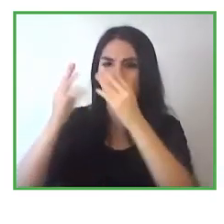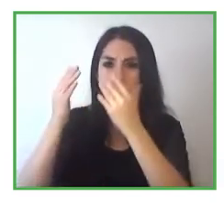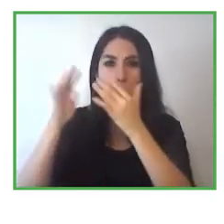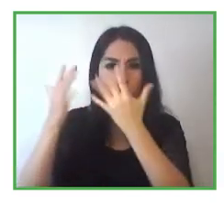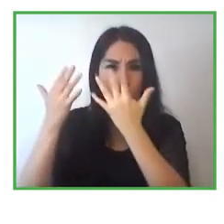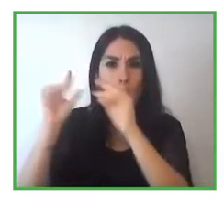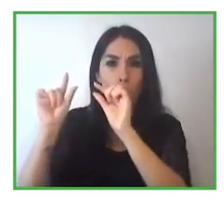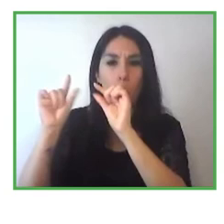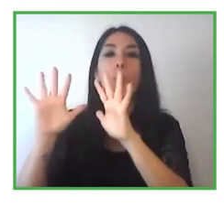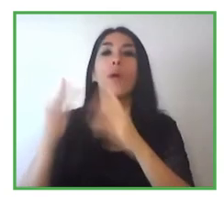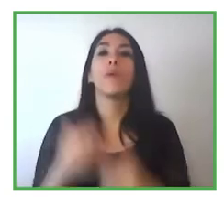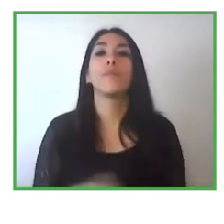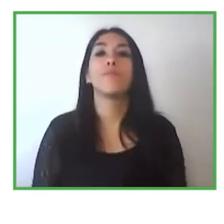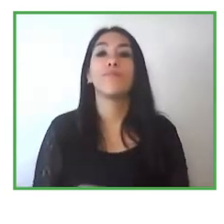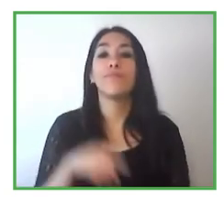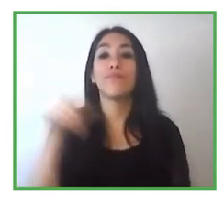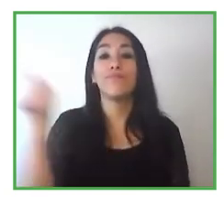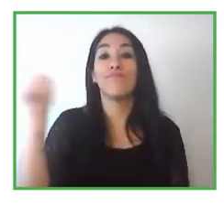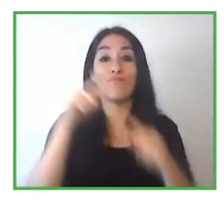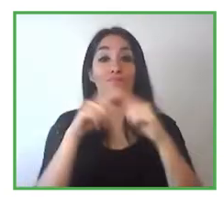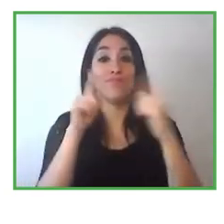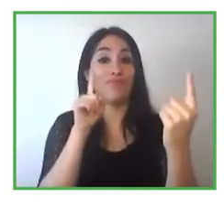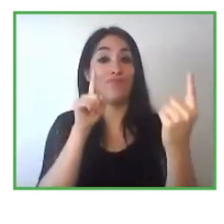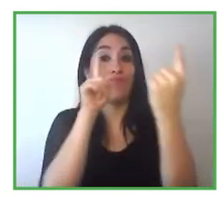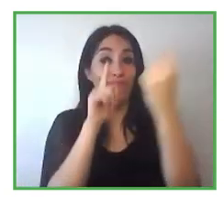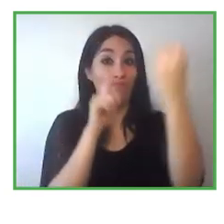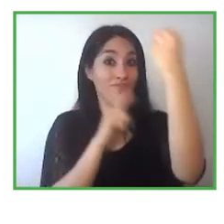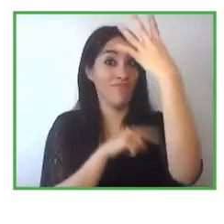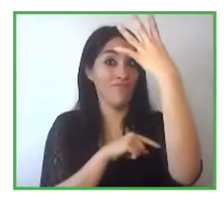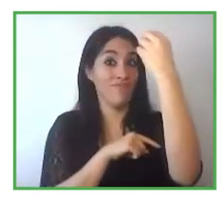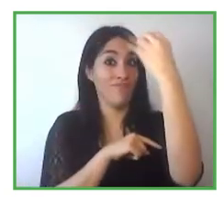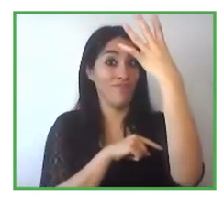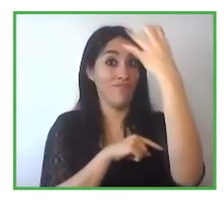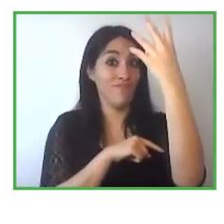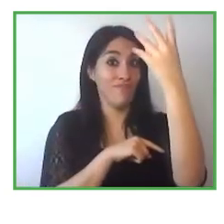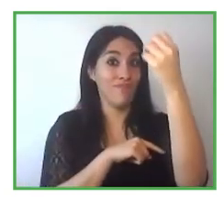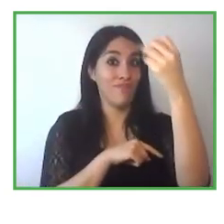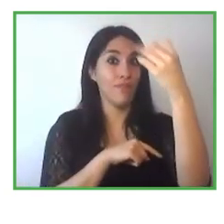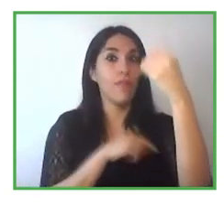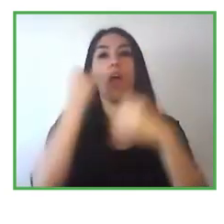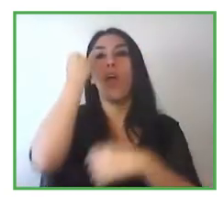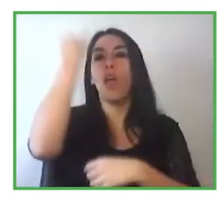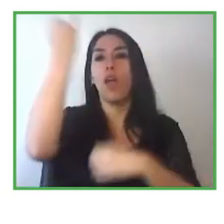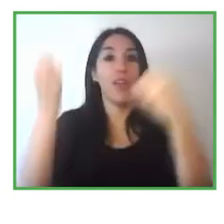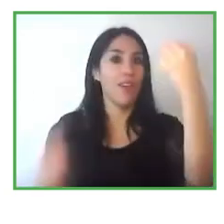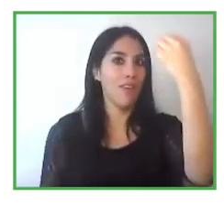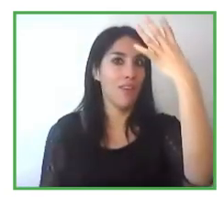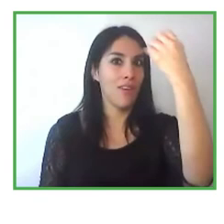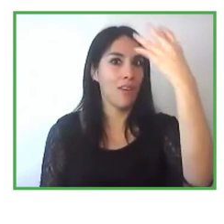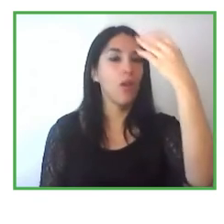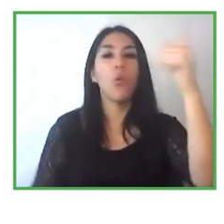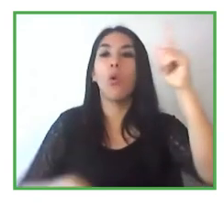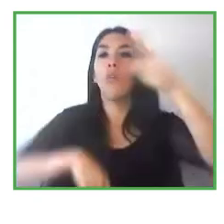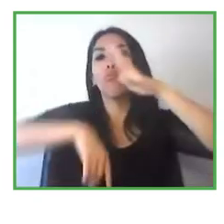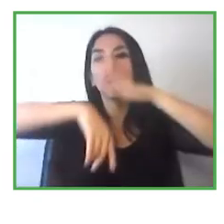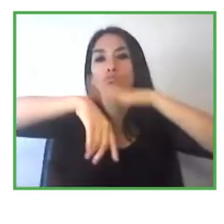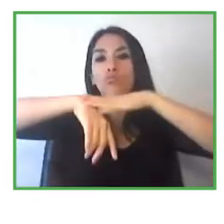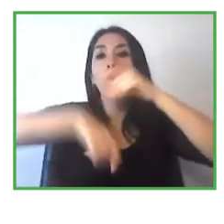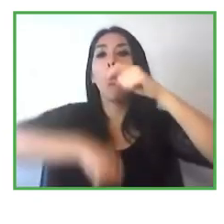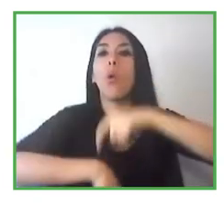just place a light bulb of their